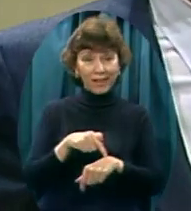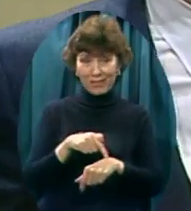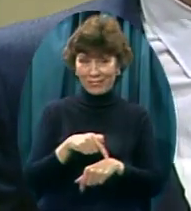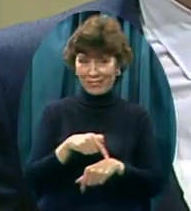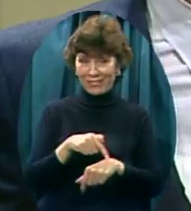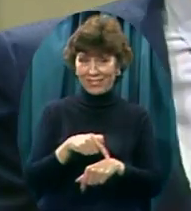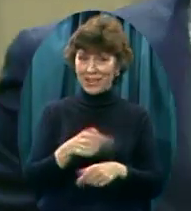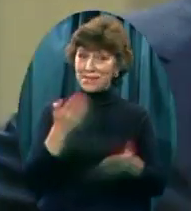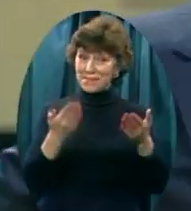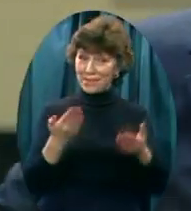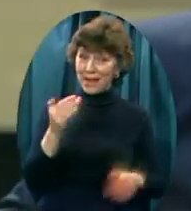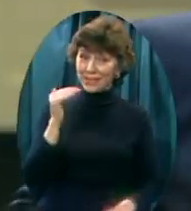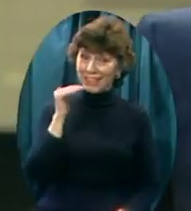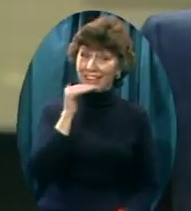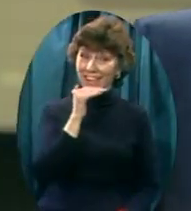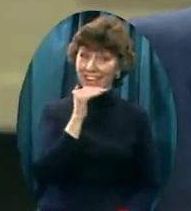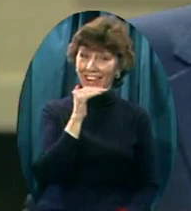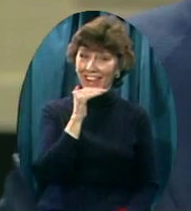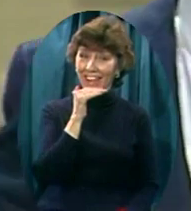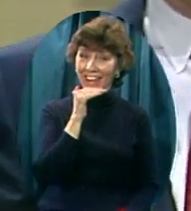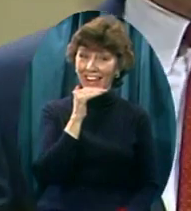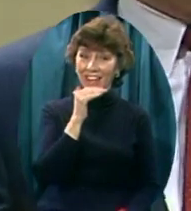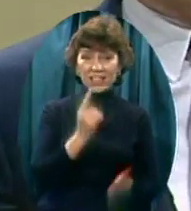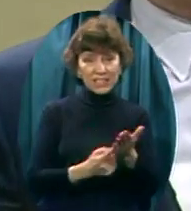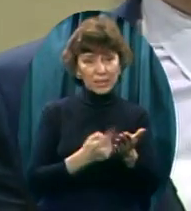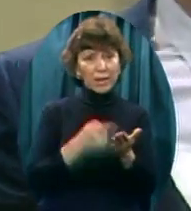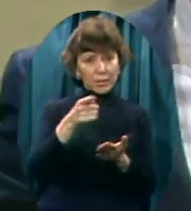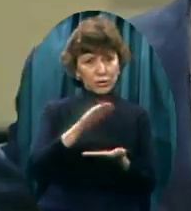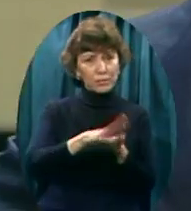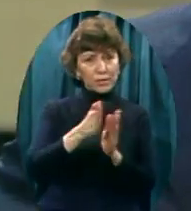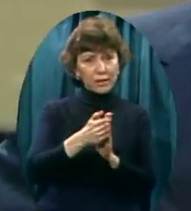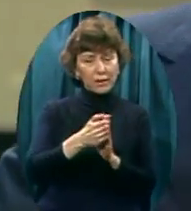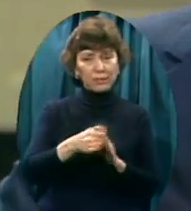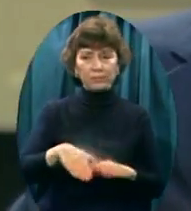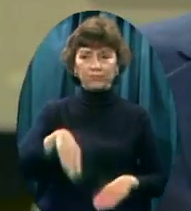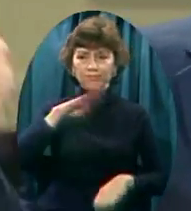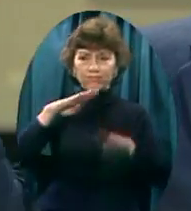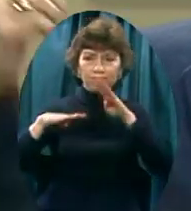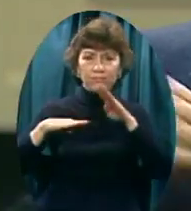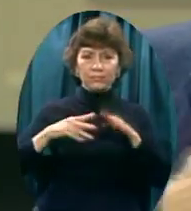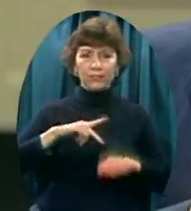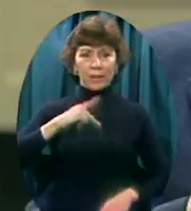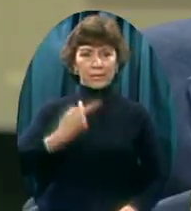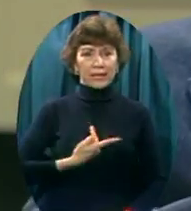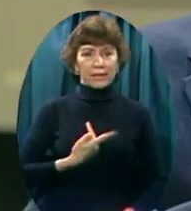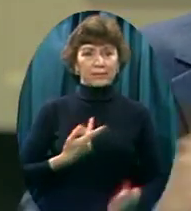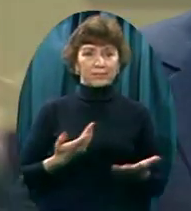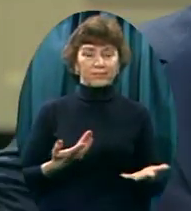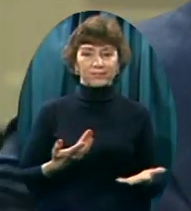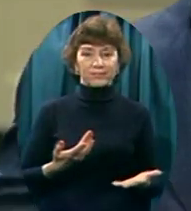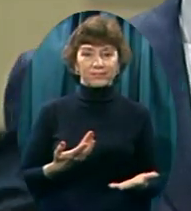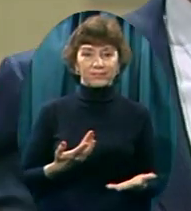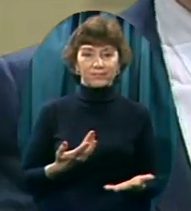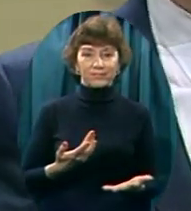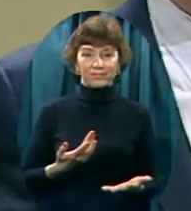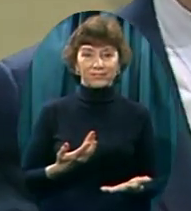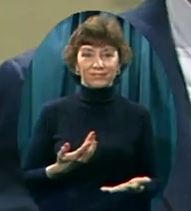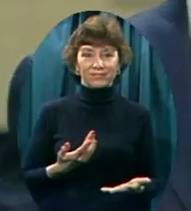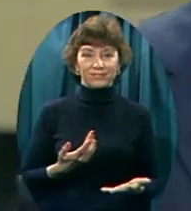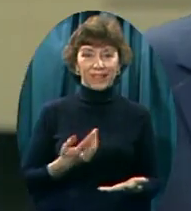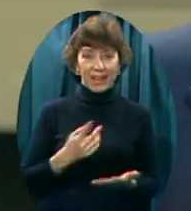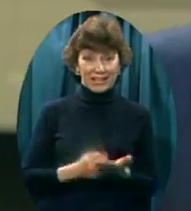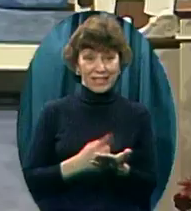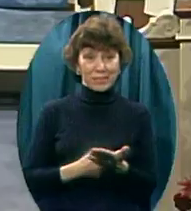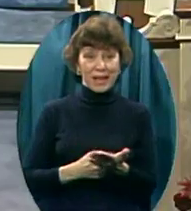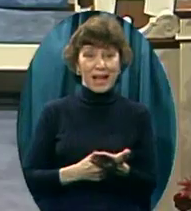I mean sometimes You get all flustered And bothered And upset And all the rest When you look up At these singers On the platform It's bound to shake you up Occasionally